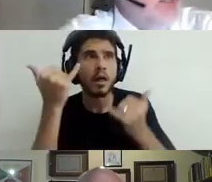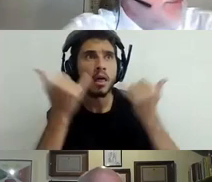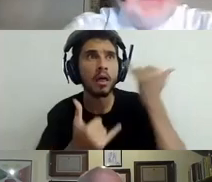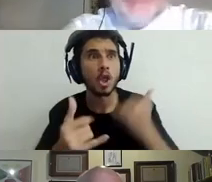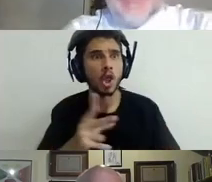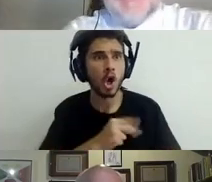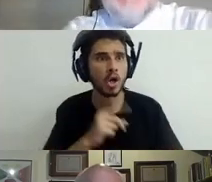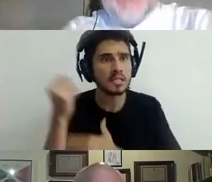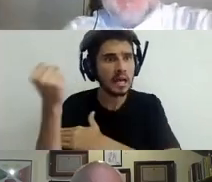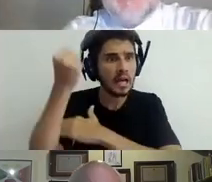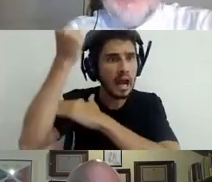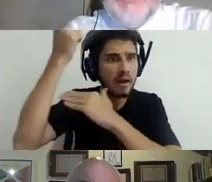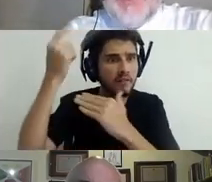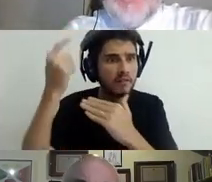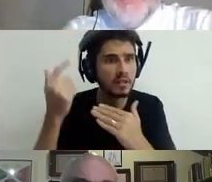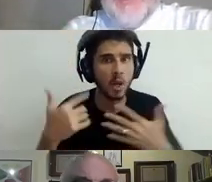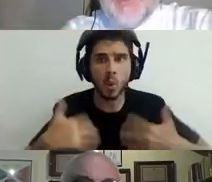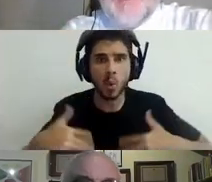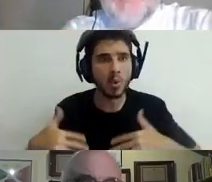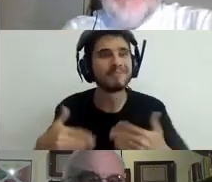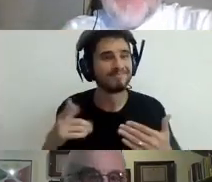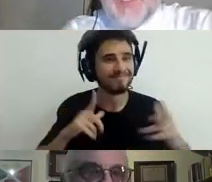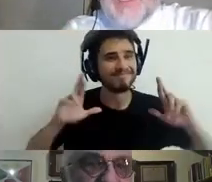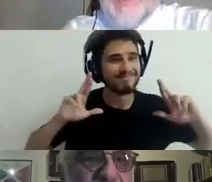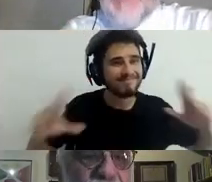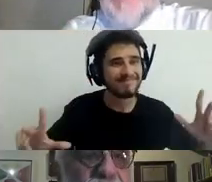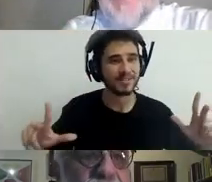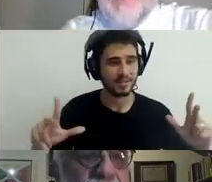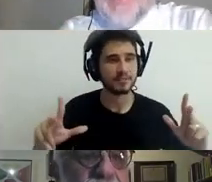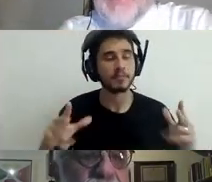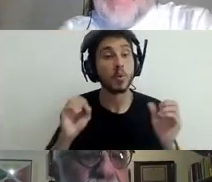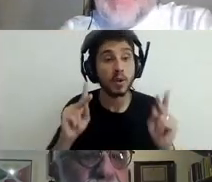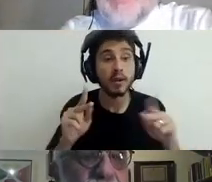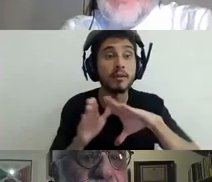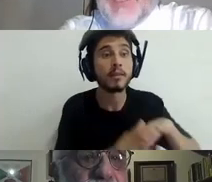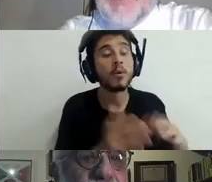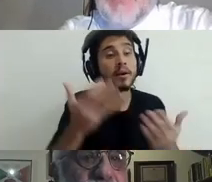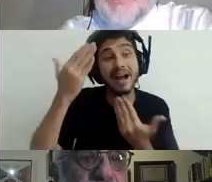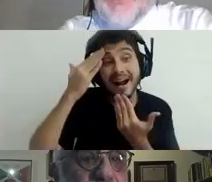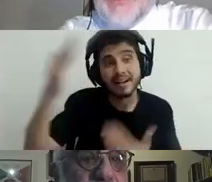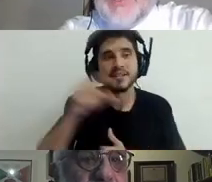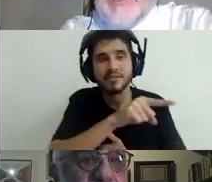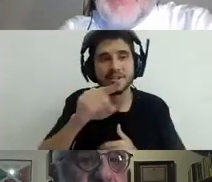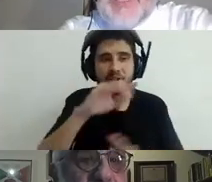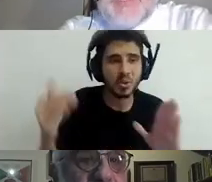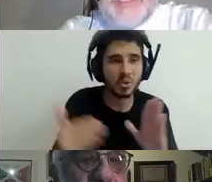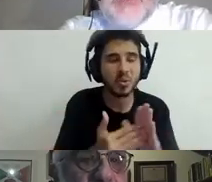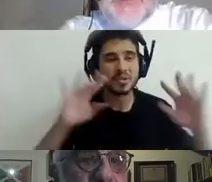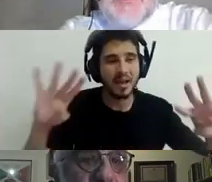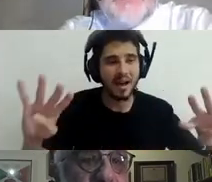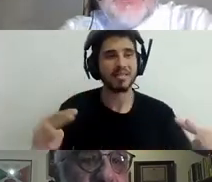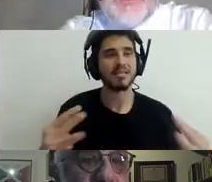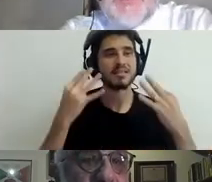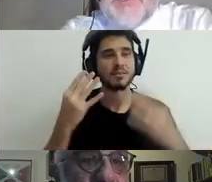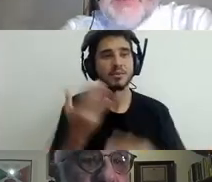I stop here. Thank you so much. And I don't have the opportunity to answer any